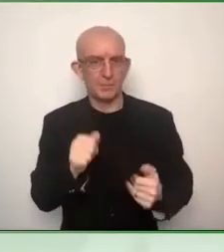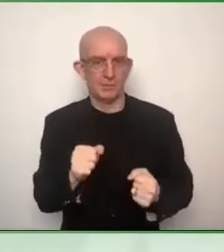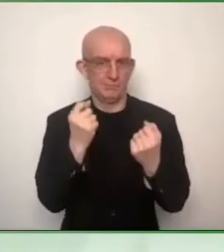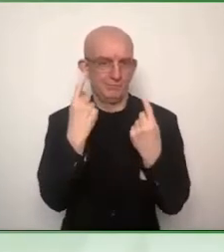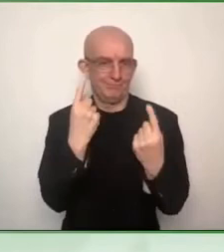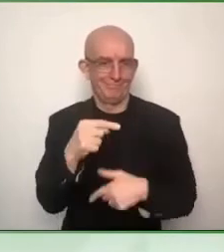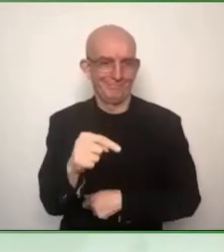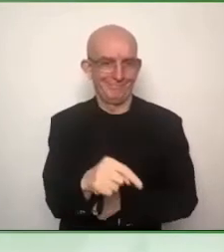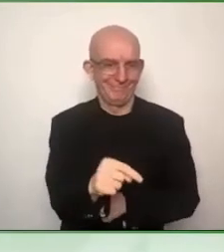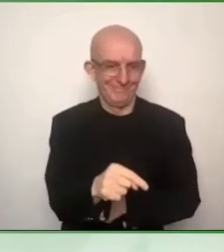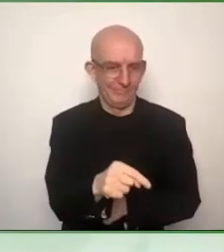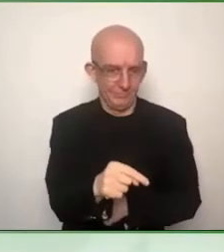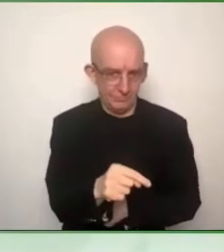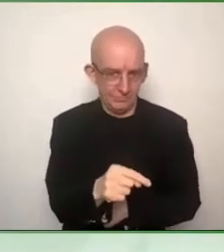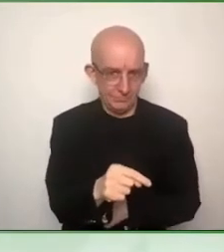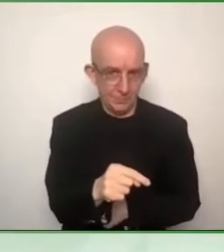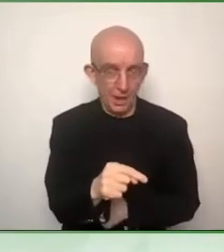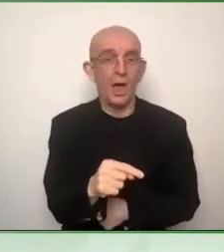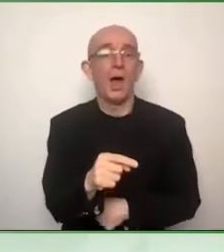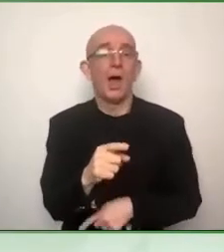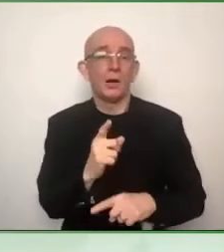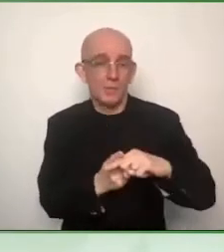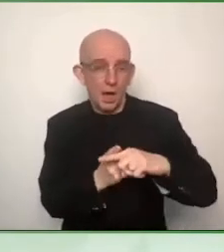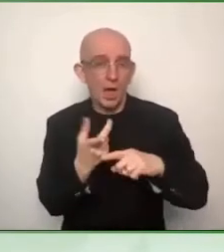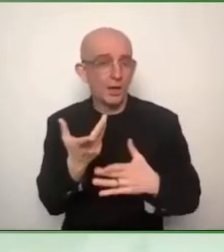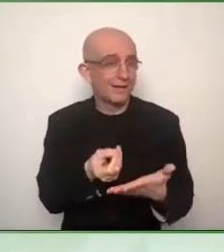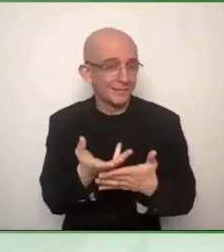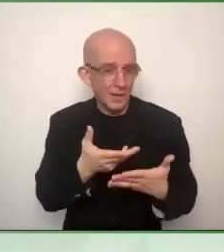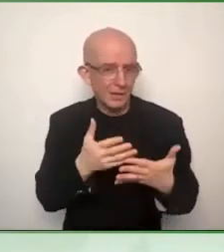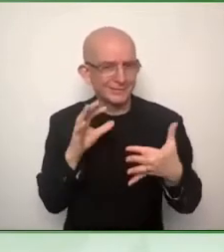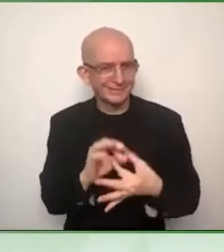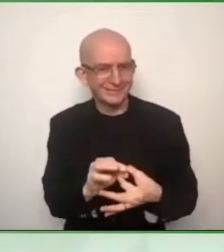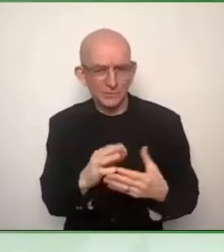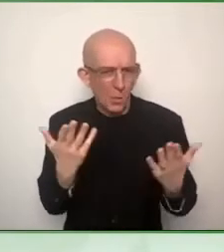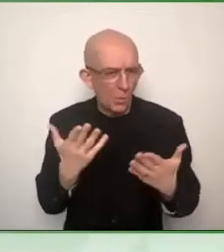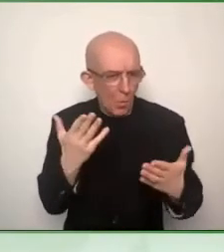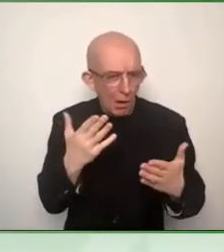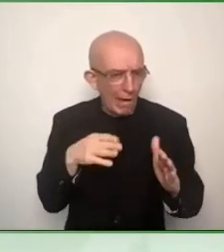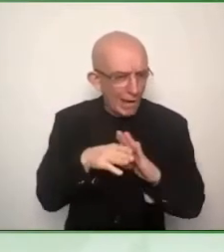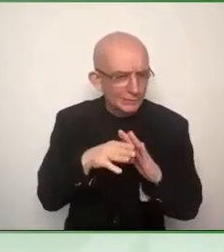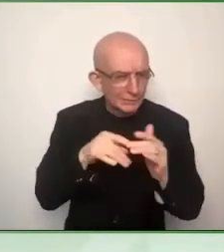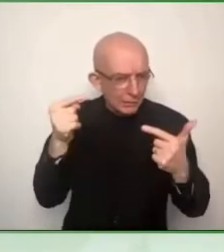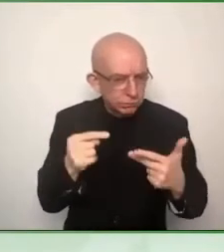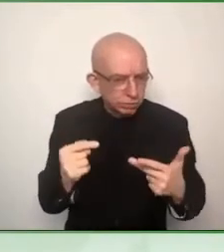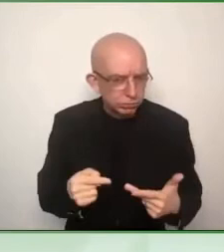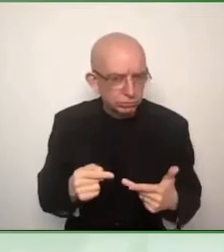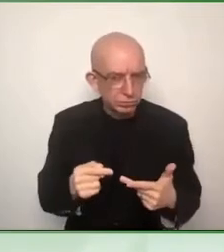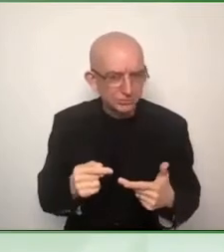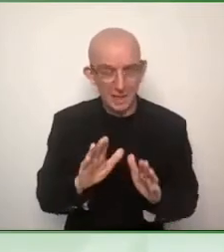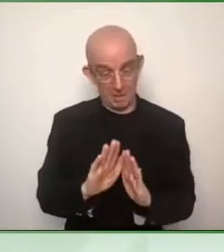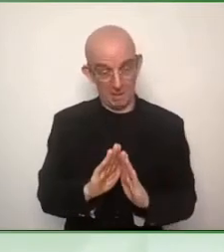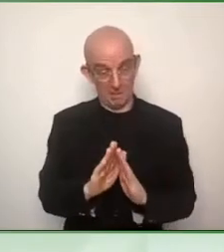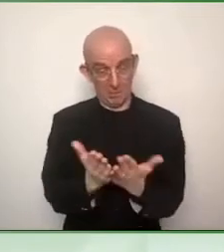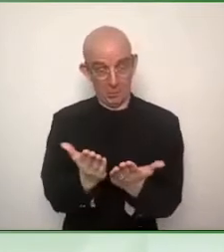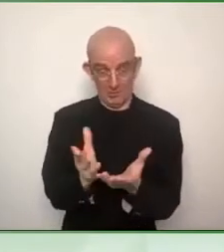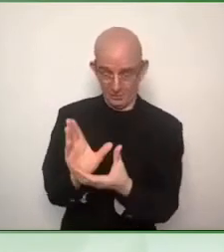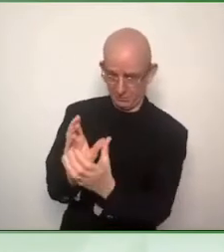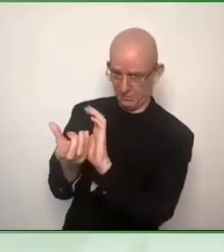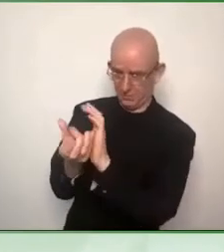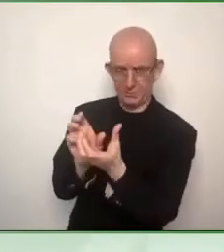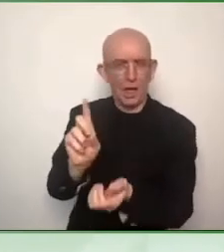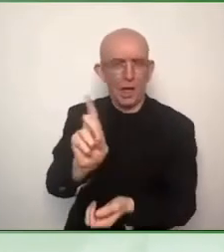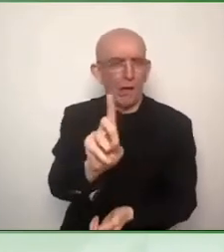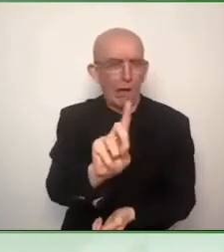we are not legislating on books. The Accessibility Act contains obligations for electronic